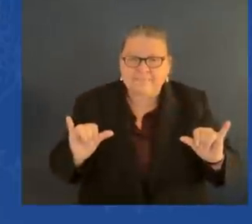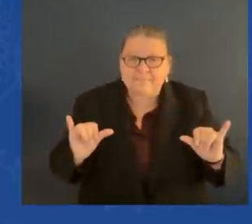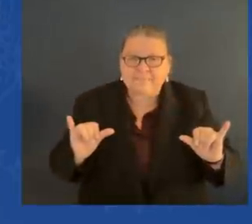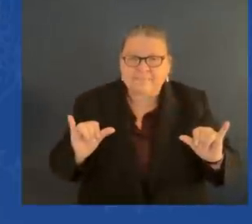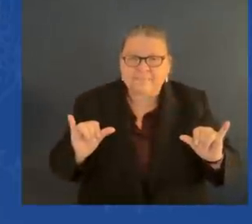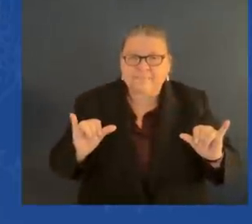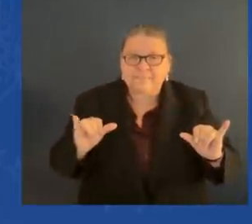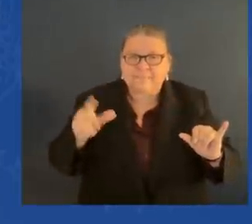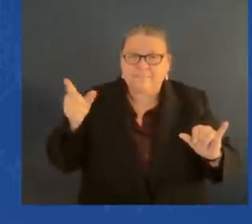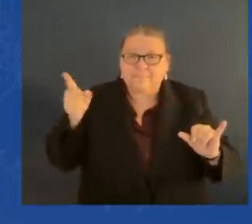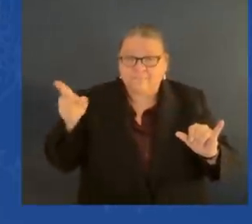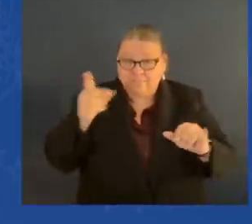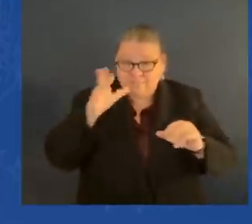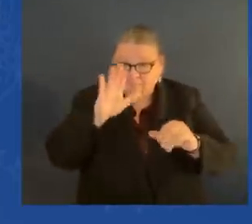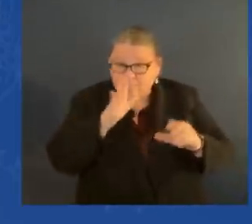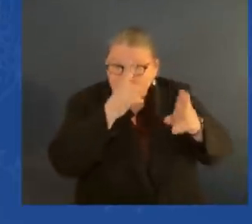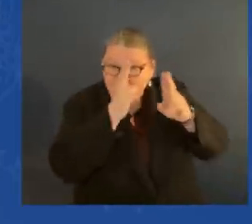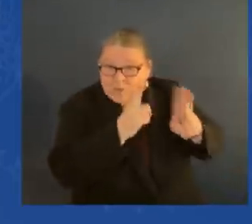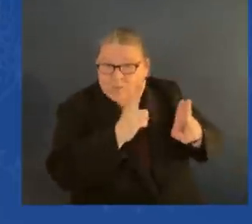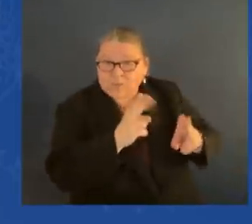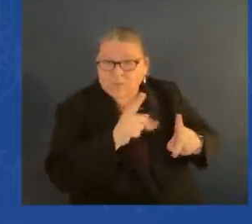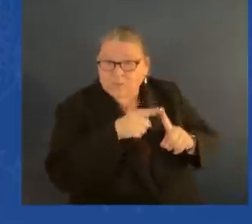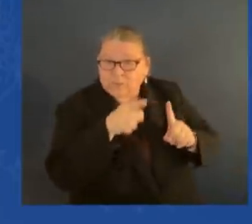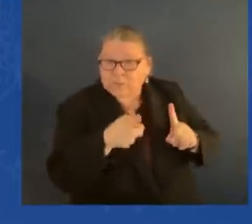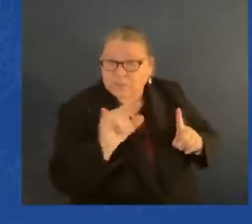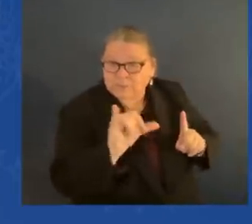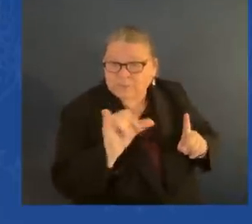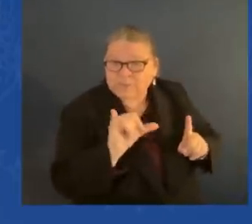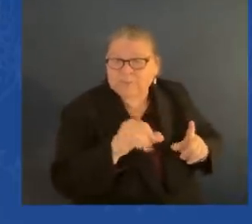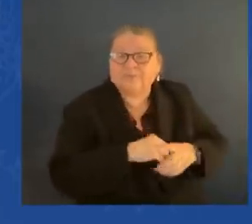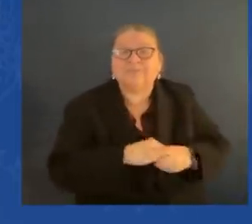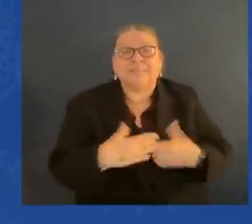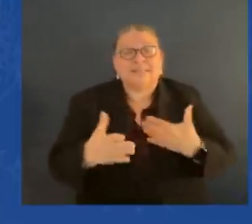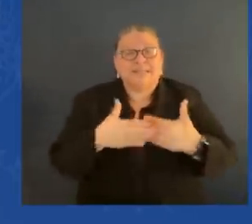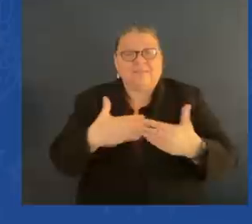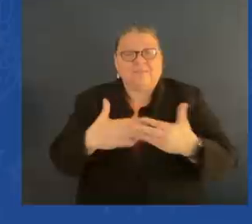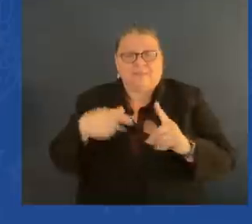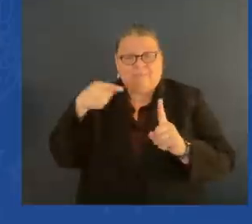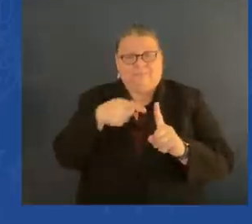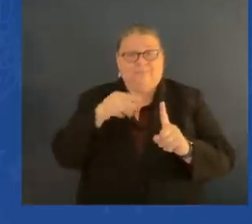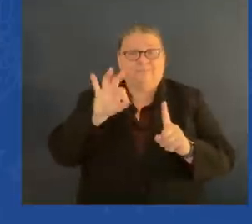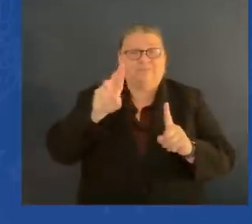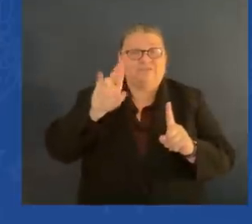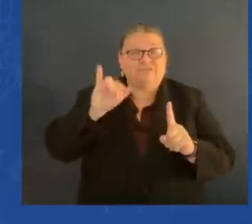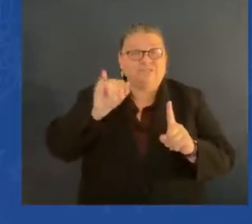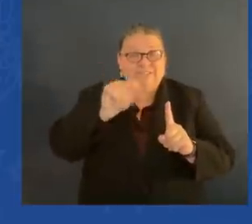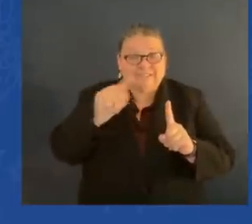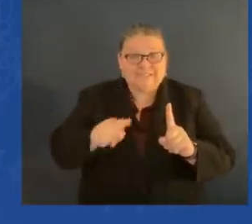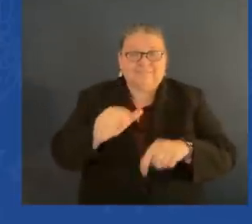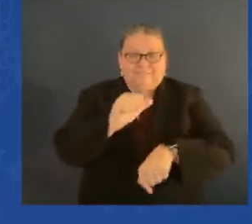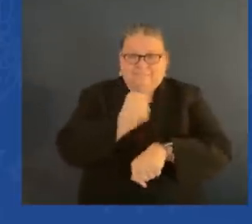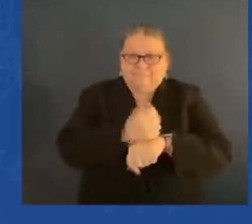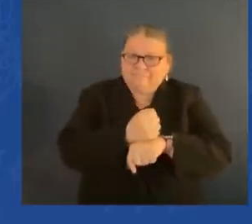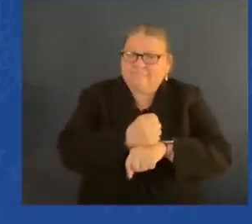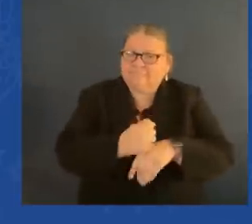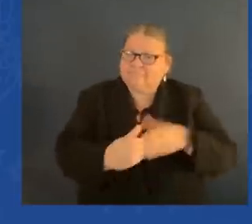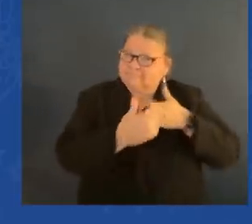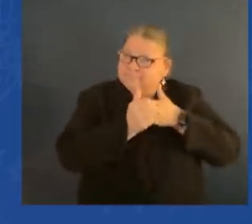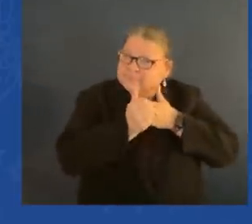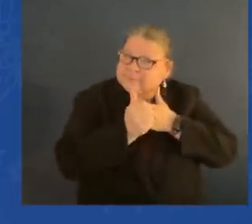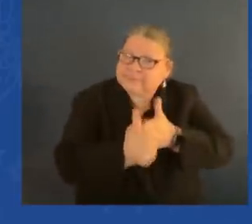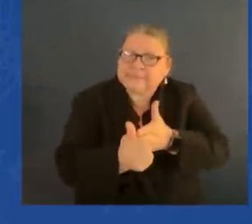It was Fritz who lit the way. His core, at his core, Fritz embraced everybody